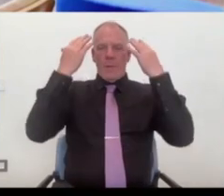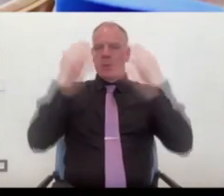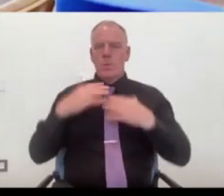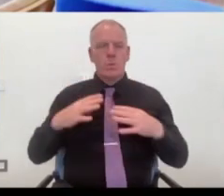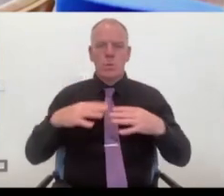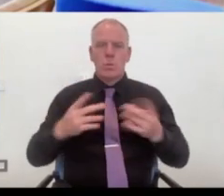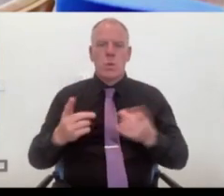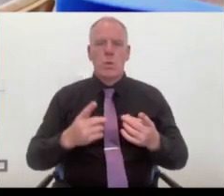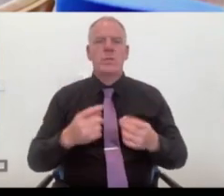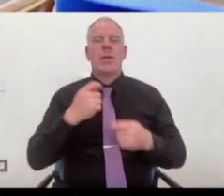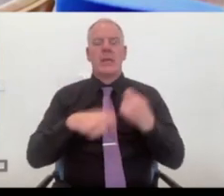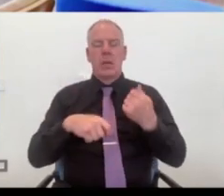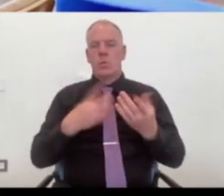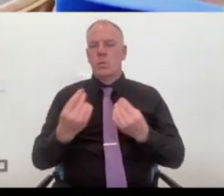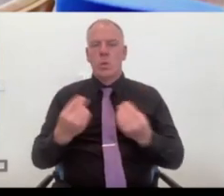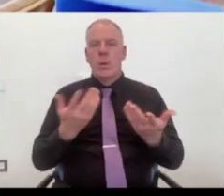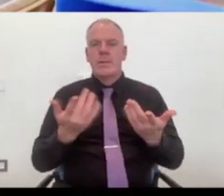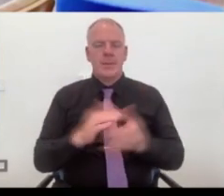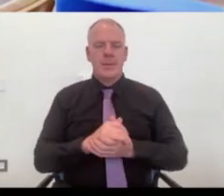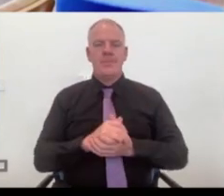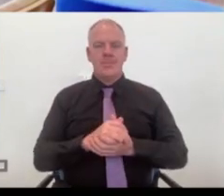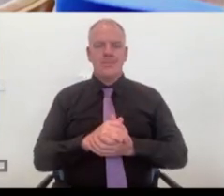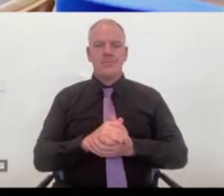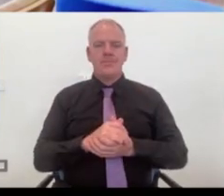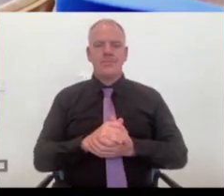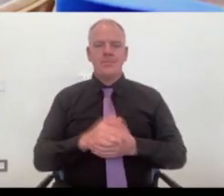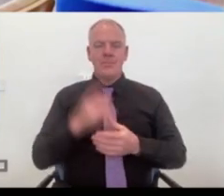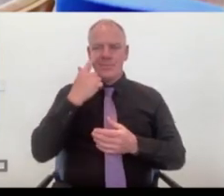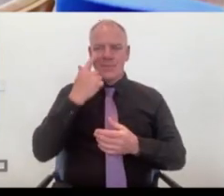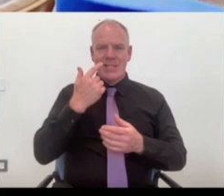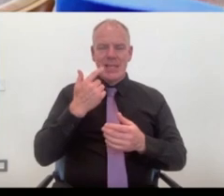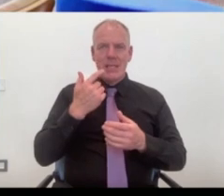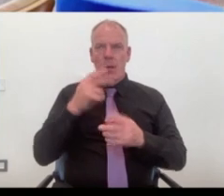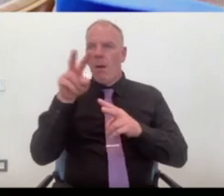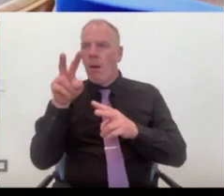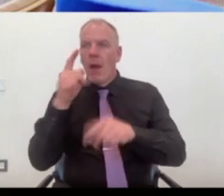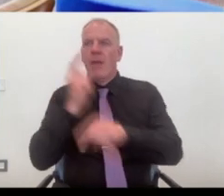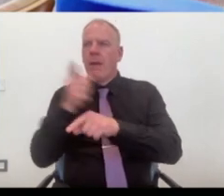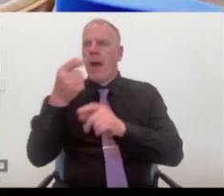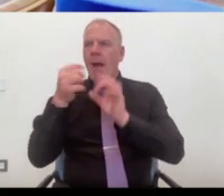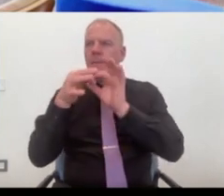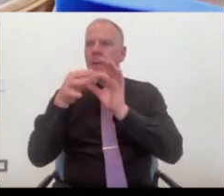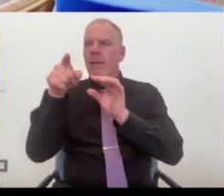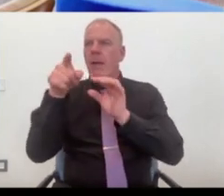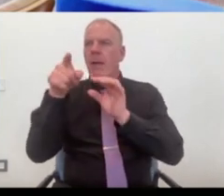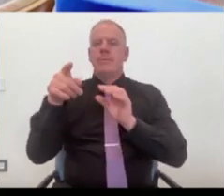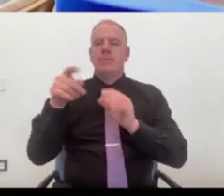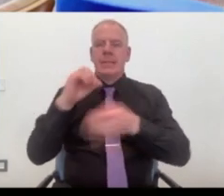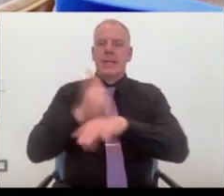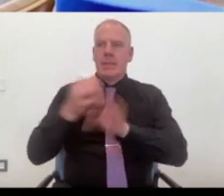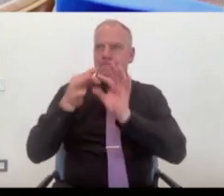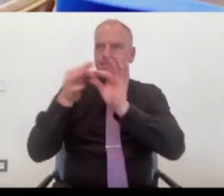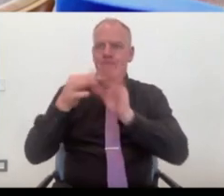you then tend to do is you, you are to those arrangements that are already in place. And you also,